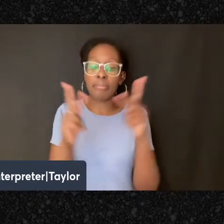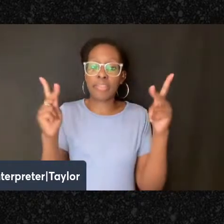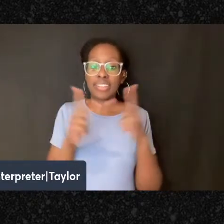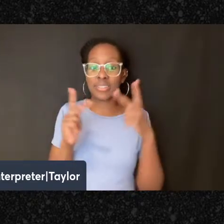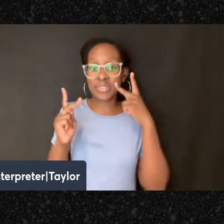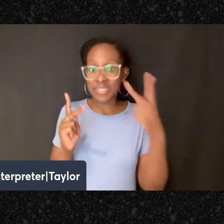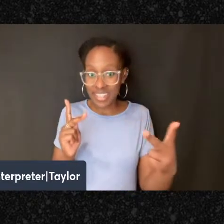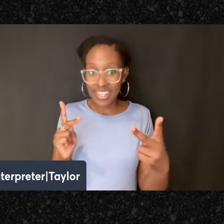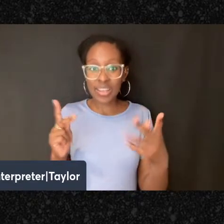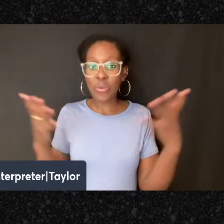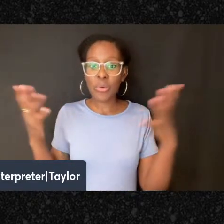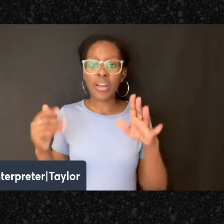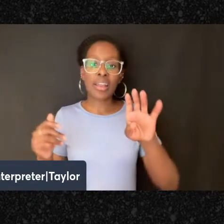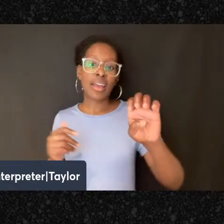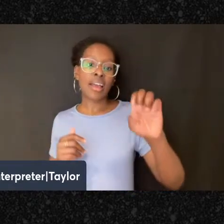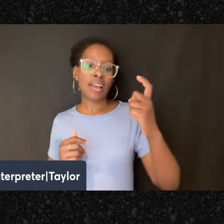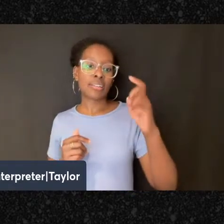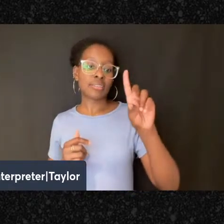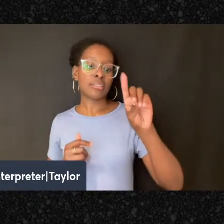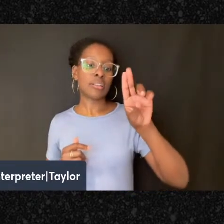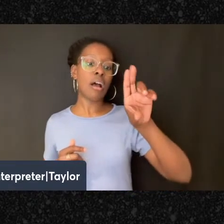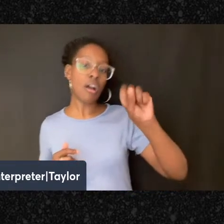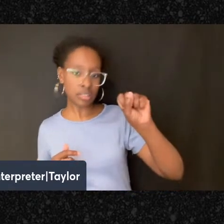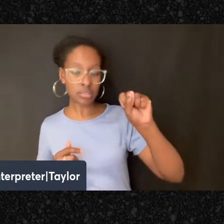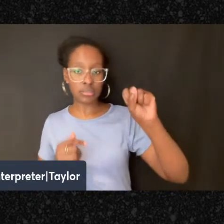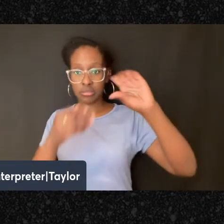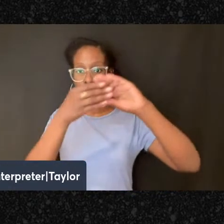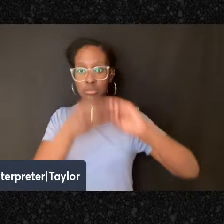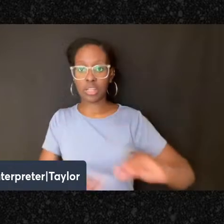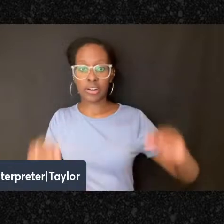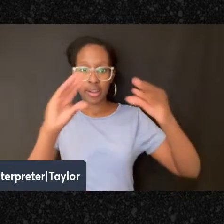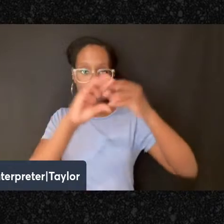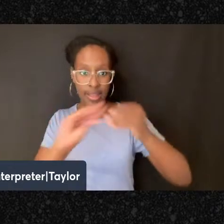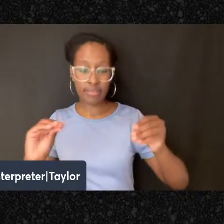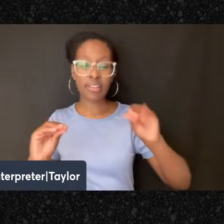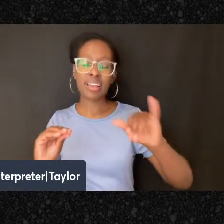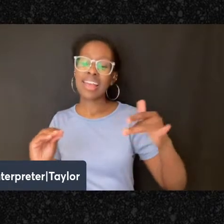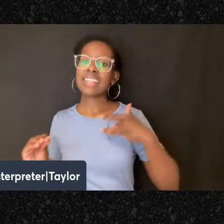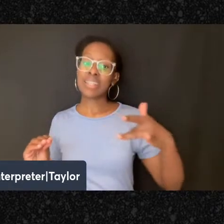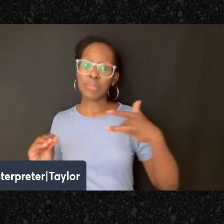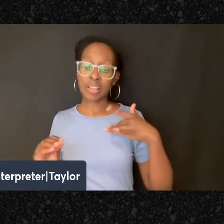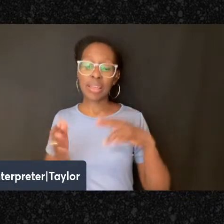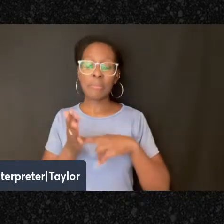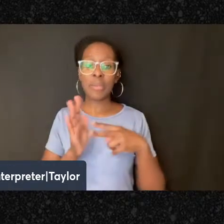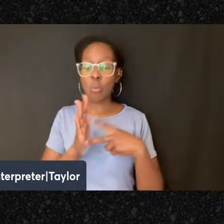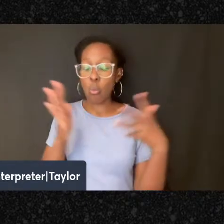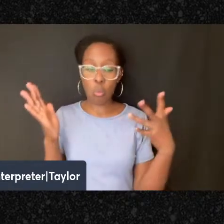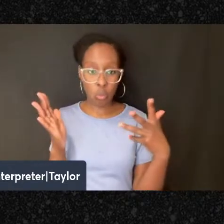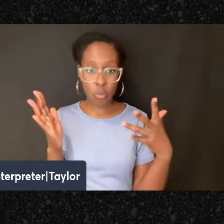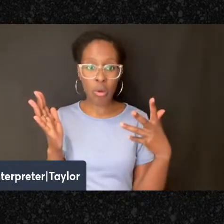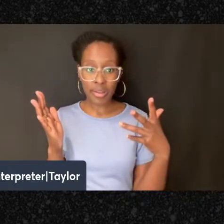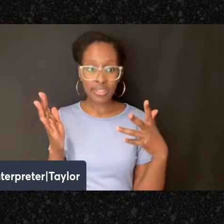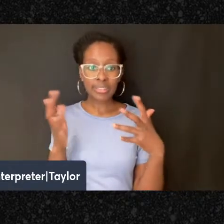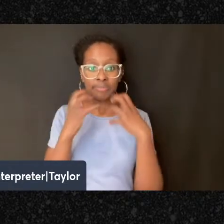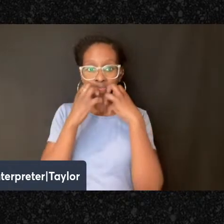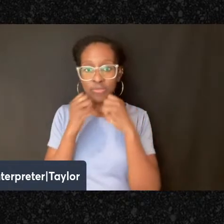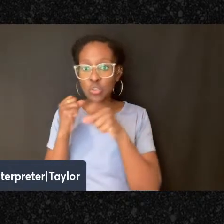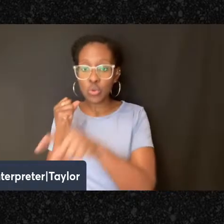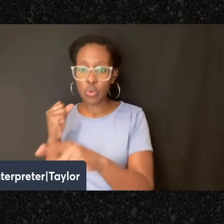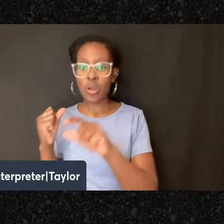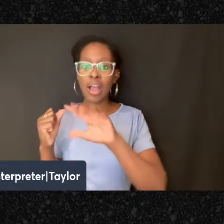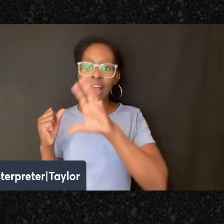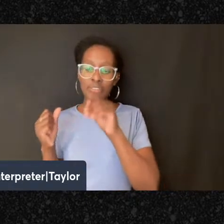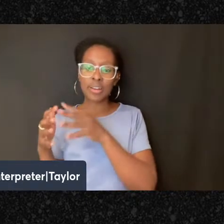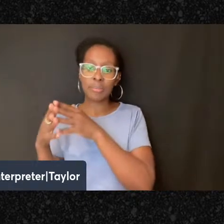Judaism is the Exodus narrative, something that has traditionally meant a tremendous amount to African American Christians